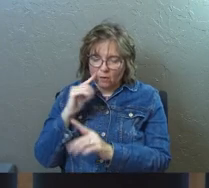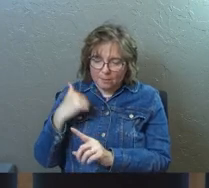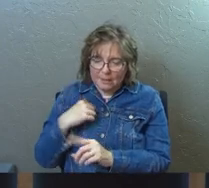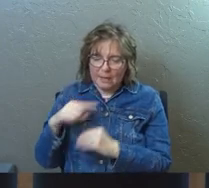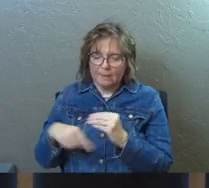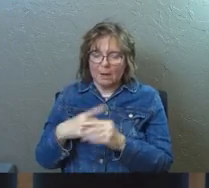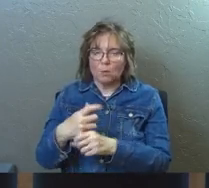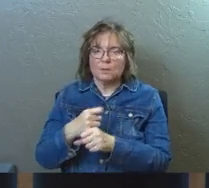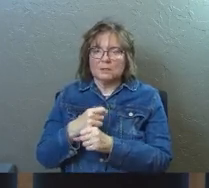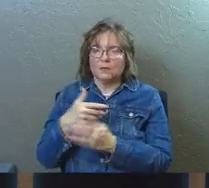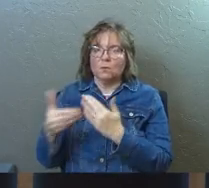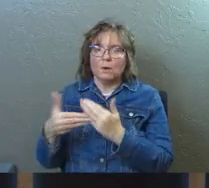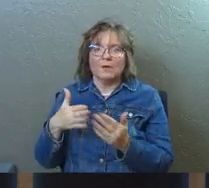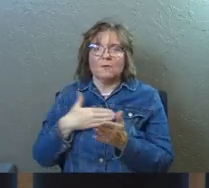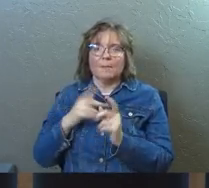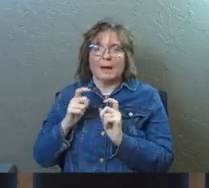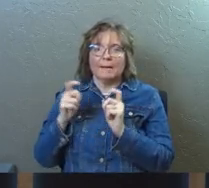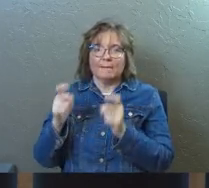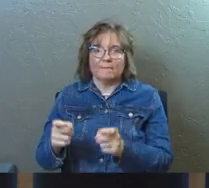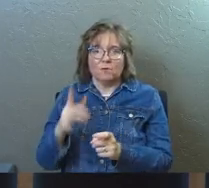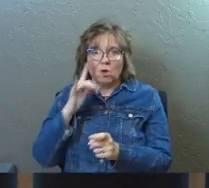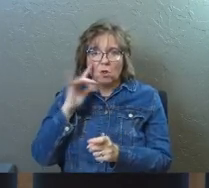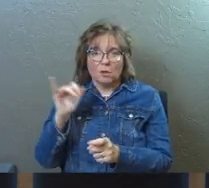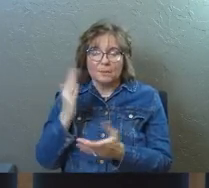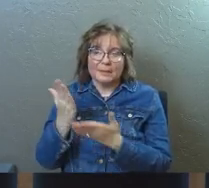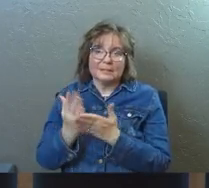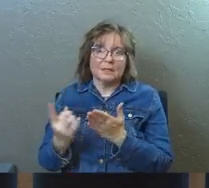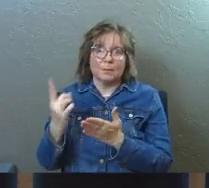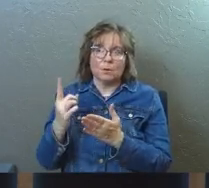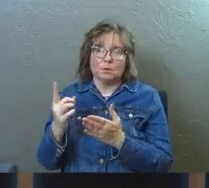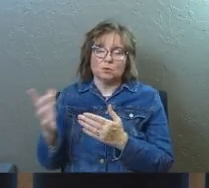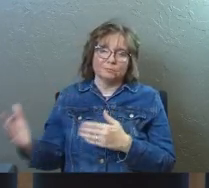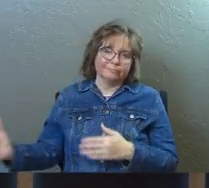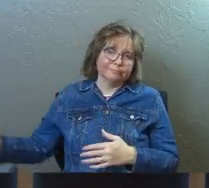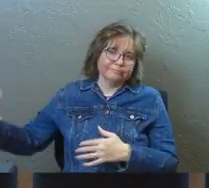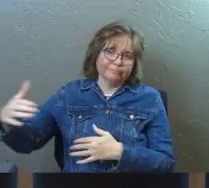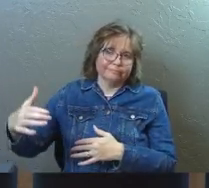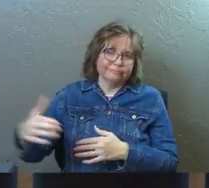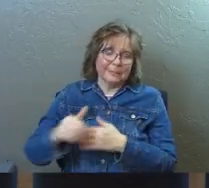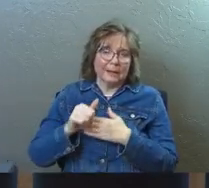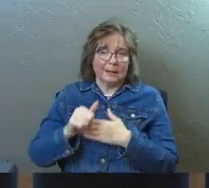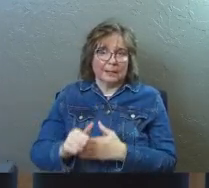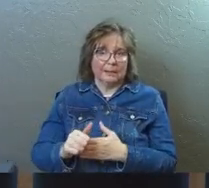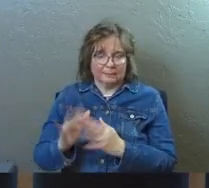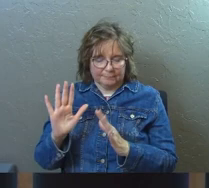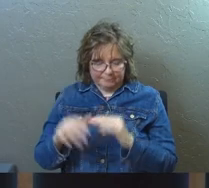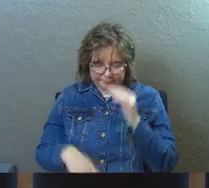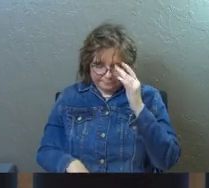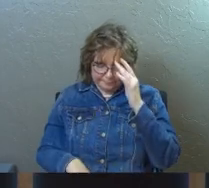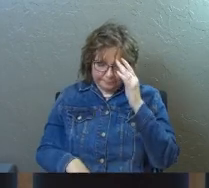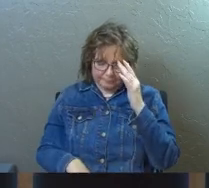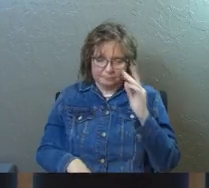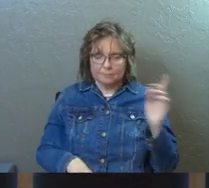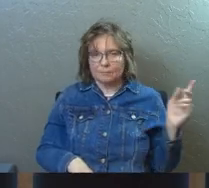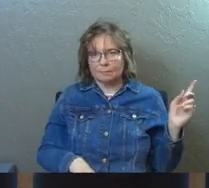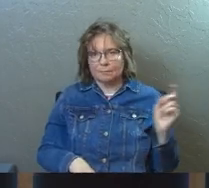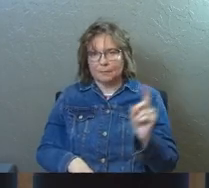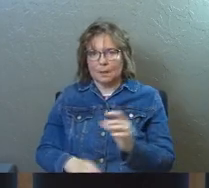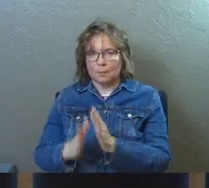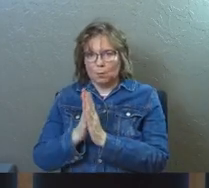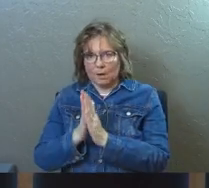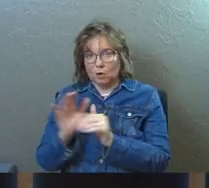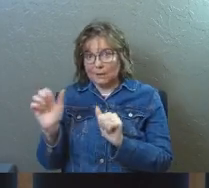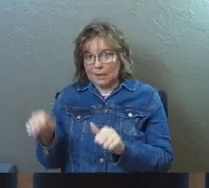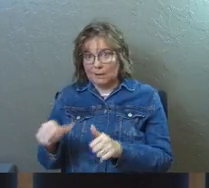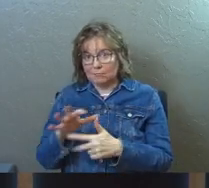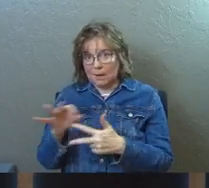about receiving whatever my gift is. You just might need somebody to put their arm around you, lead you by the hand. So go do that before you